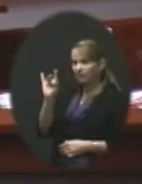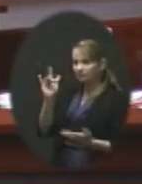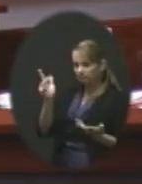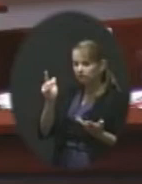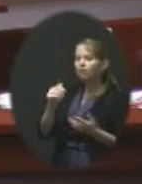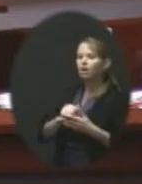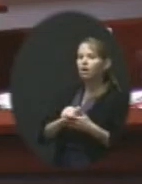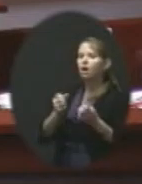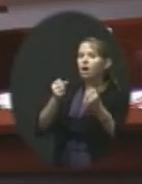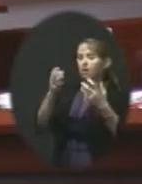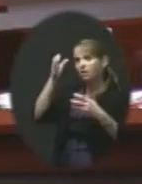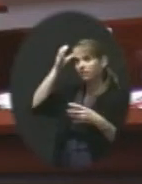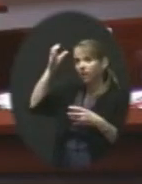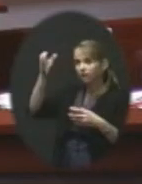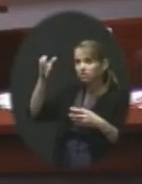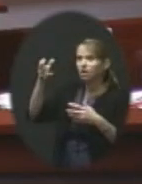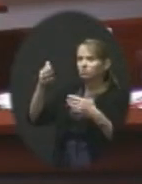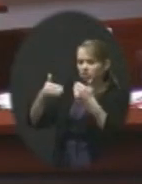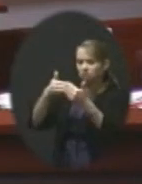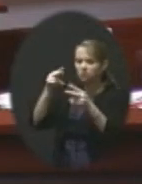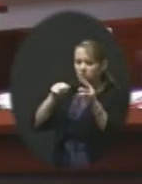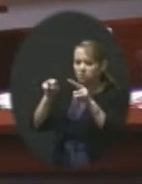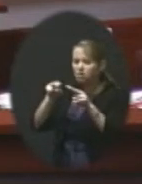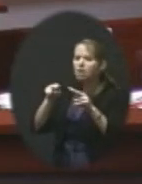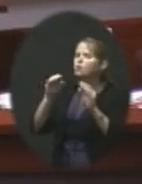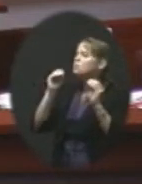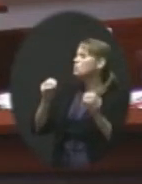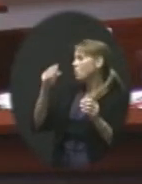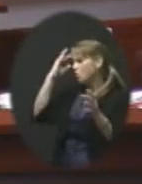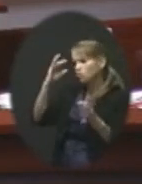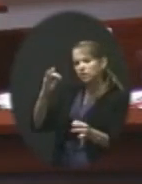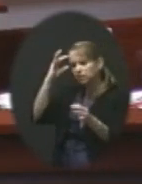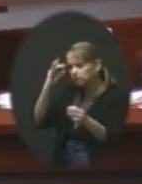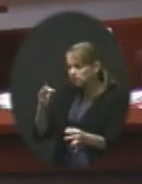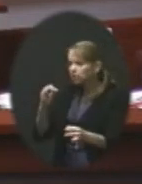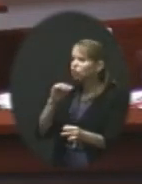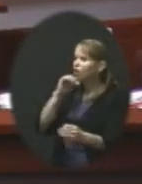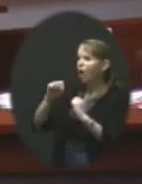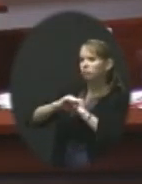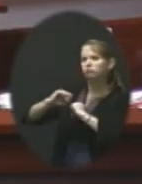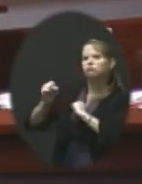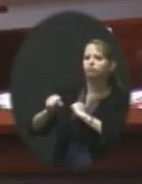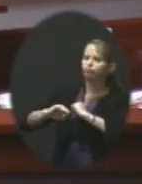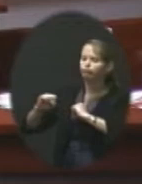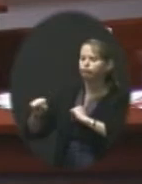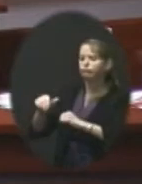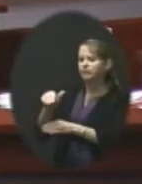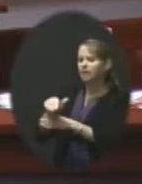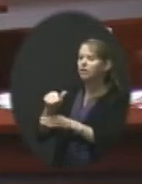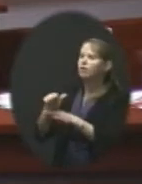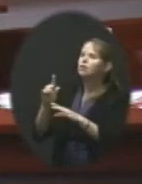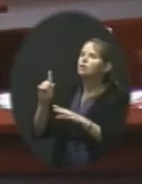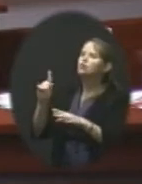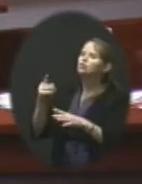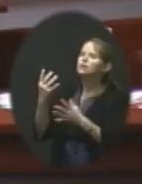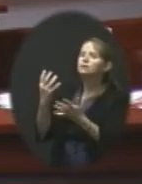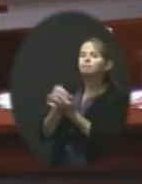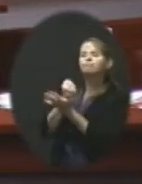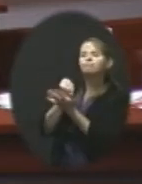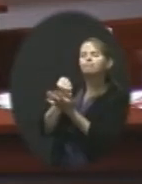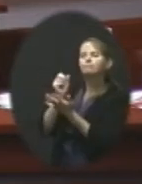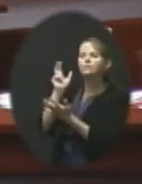again, no decision making, not a long night where we, you know, had to spend a lot of time on things. It's just a chance to hear